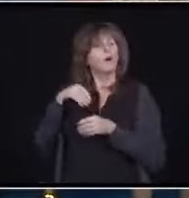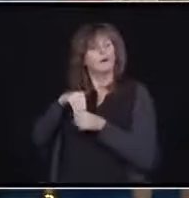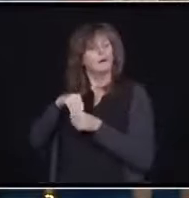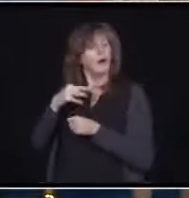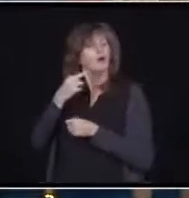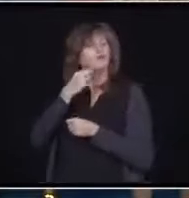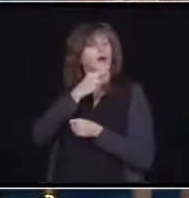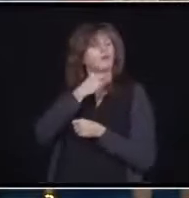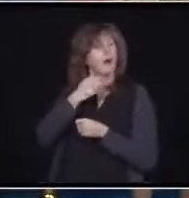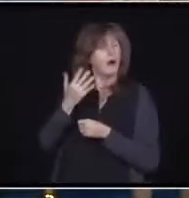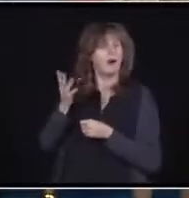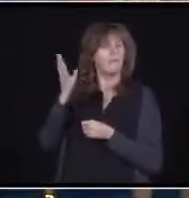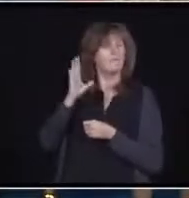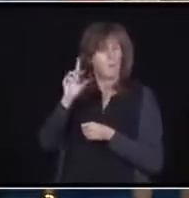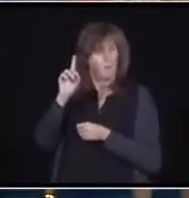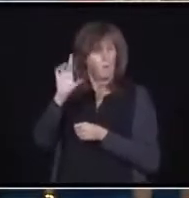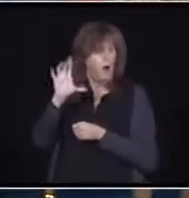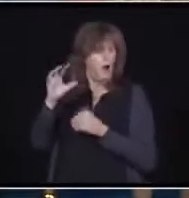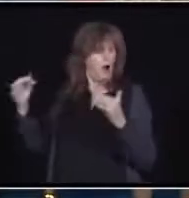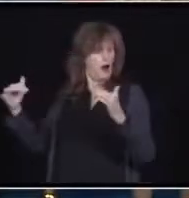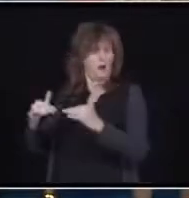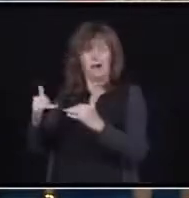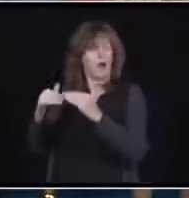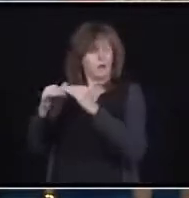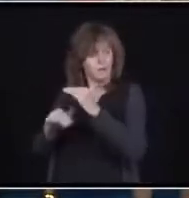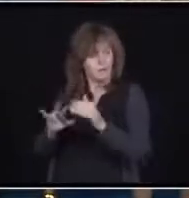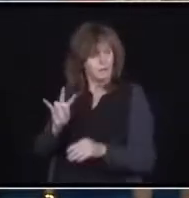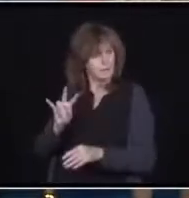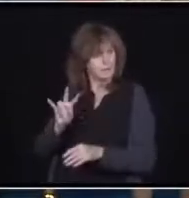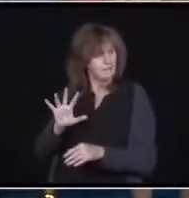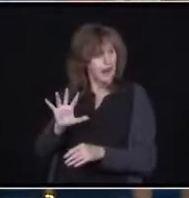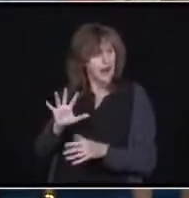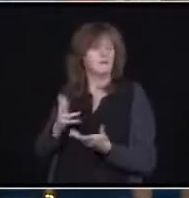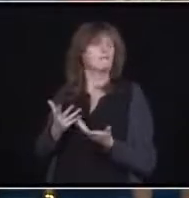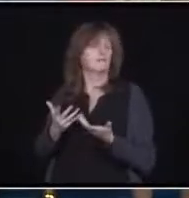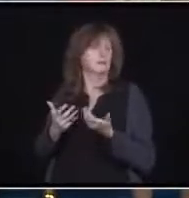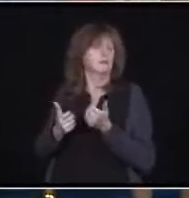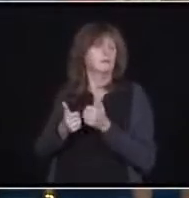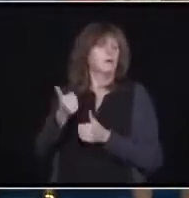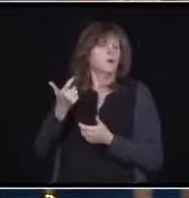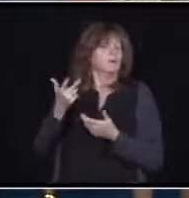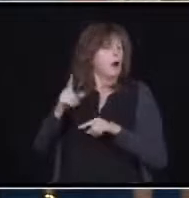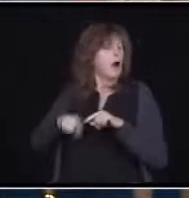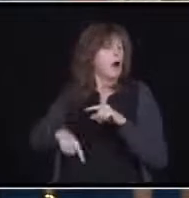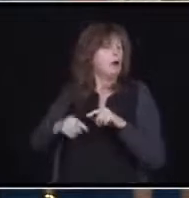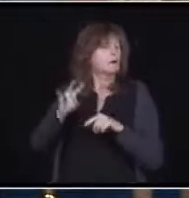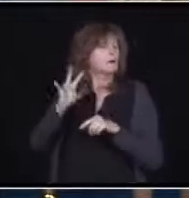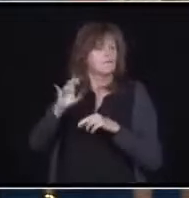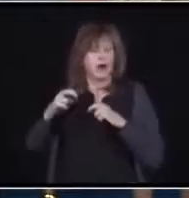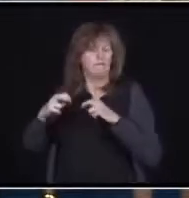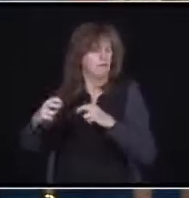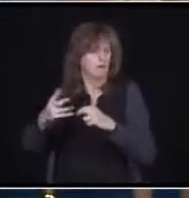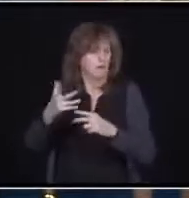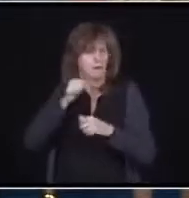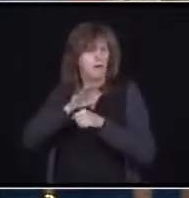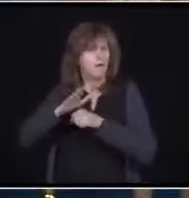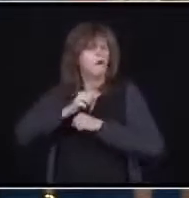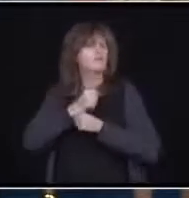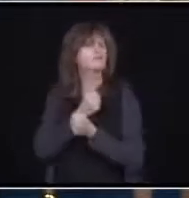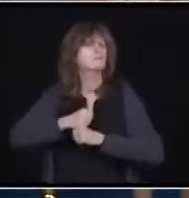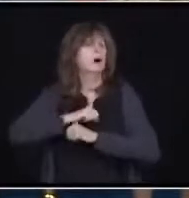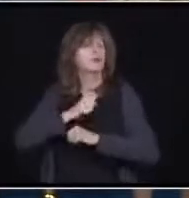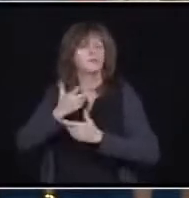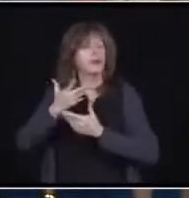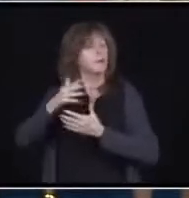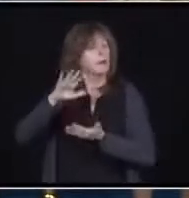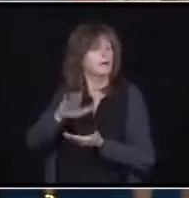can't even do 75. They know the physical layout, with they're going to do the certain distancing right now, have never been able to cope with any more than 50 people anyways.